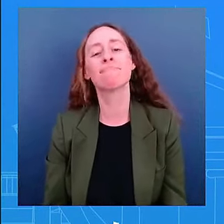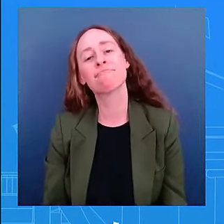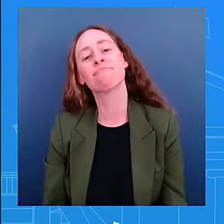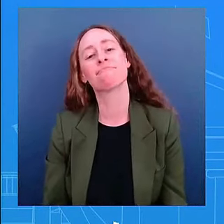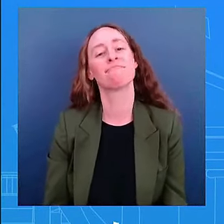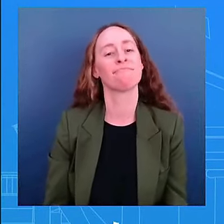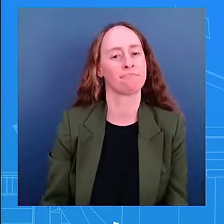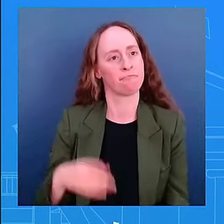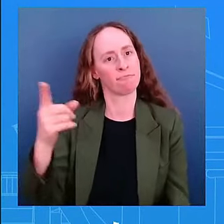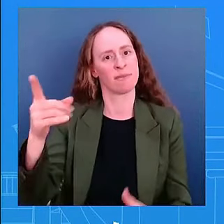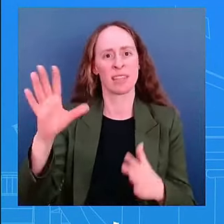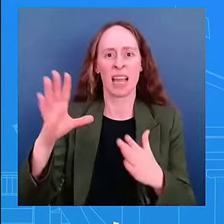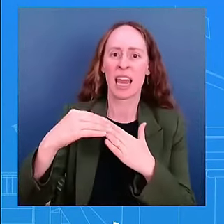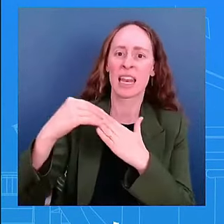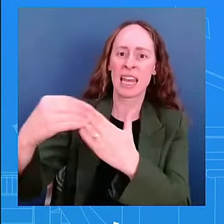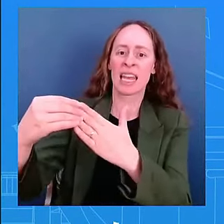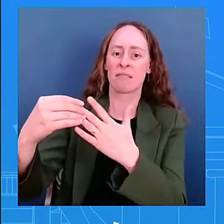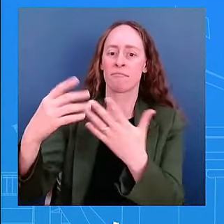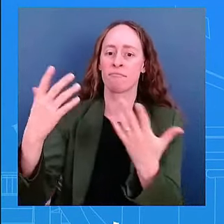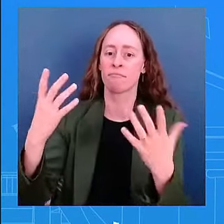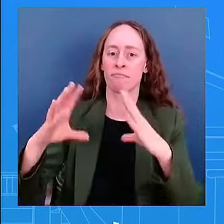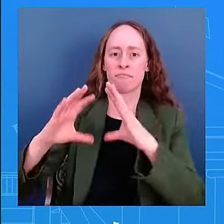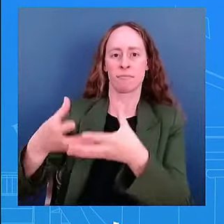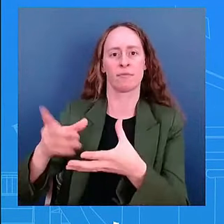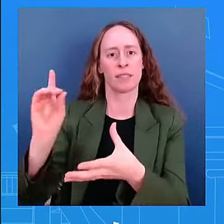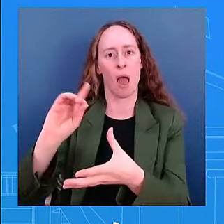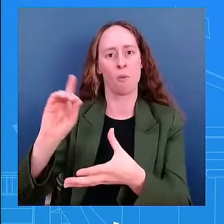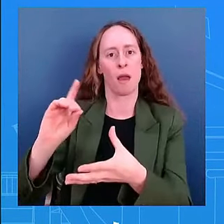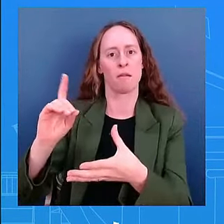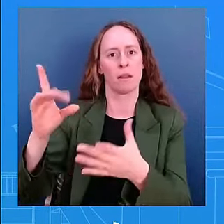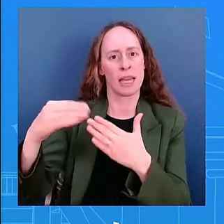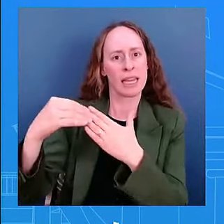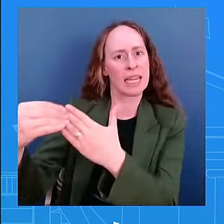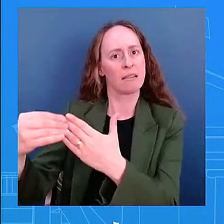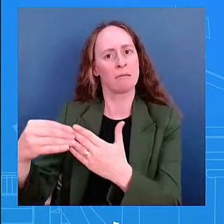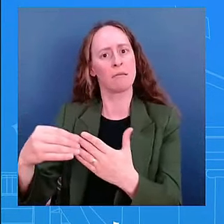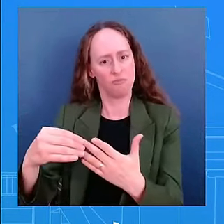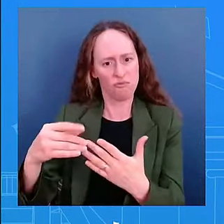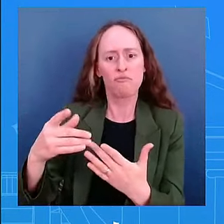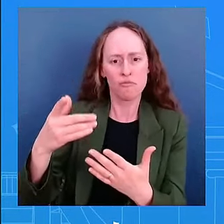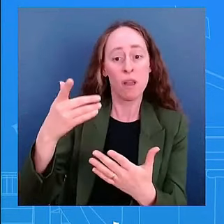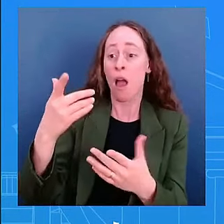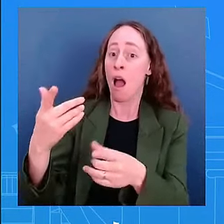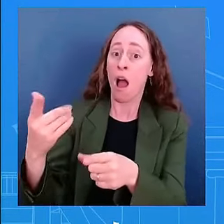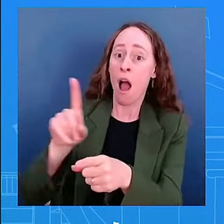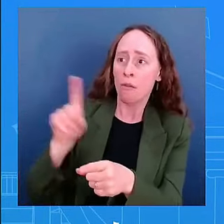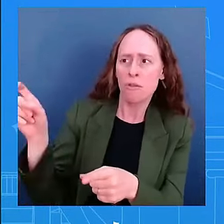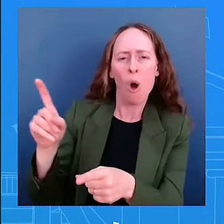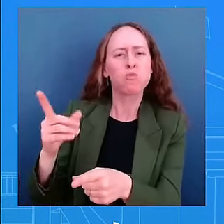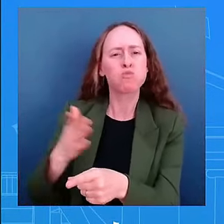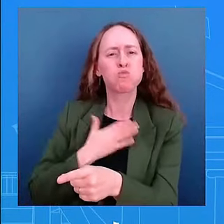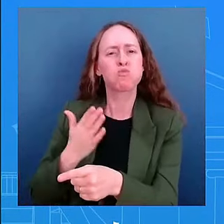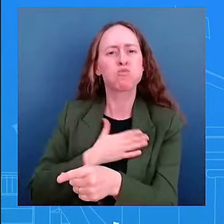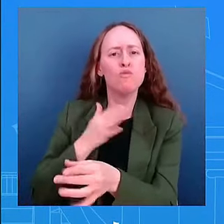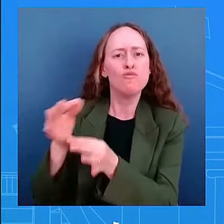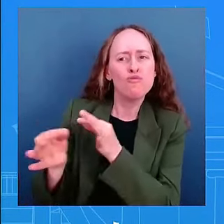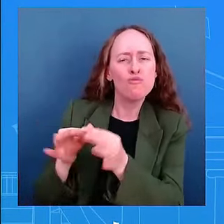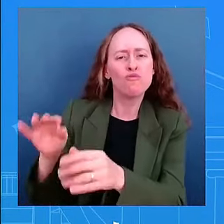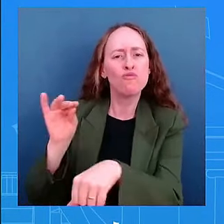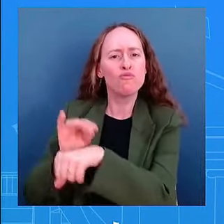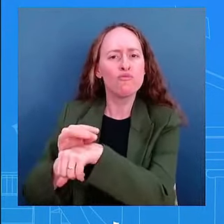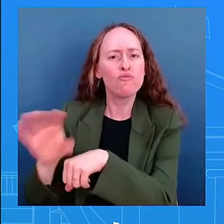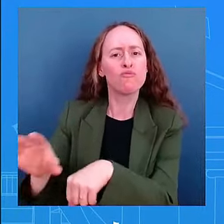i think he always offers up advice uh any type of a little bit of wisdom that he has uh